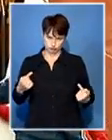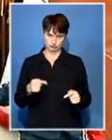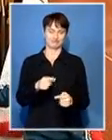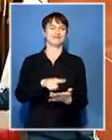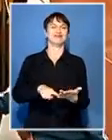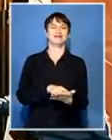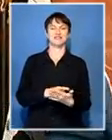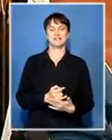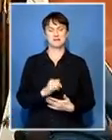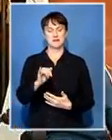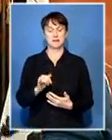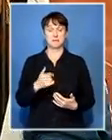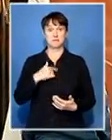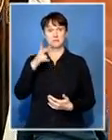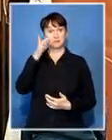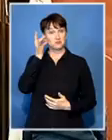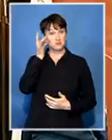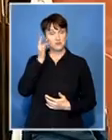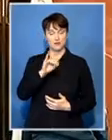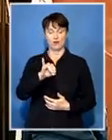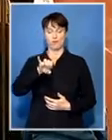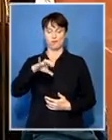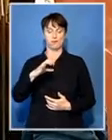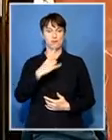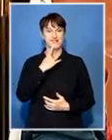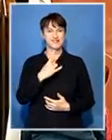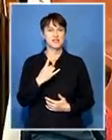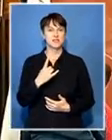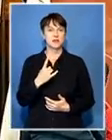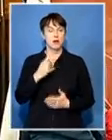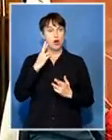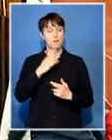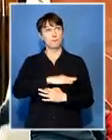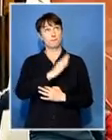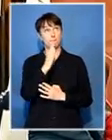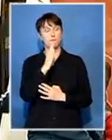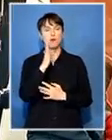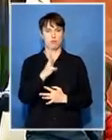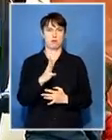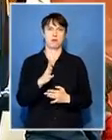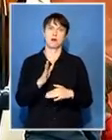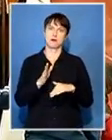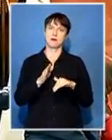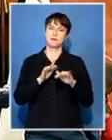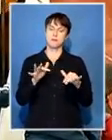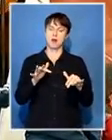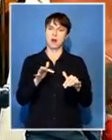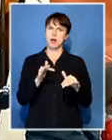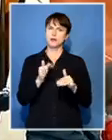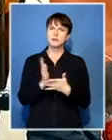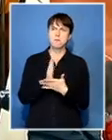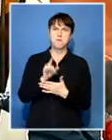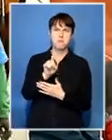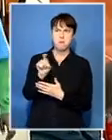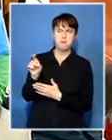IEC tells us here in Nelson Mandela Bay that they think they expect things to pick up a little later in the day in areas that are particularly quiet they're saying people